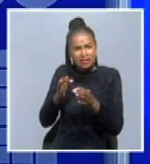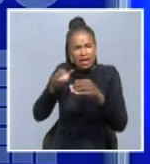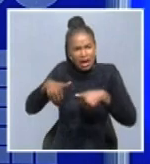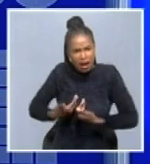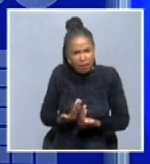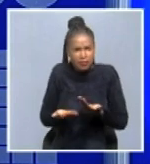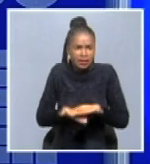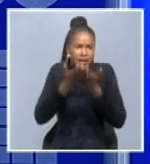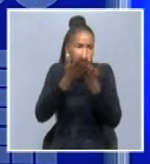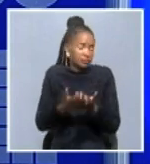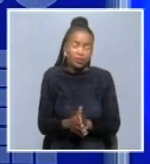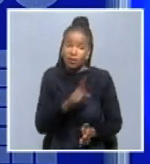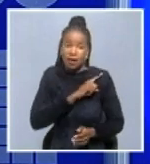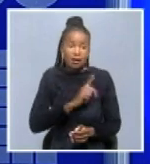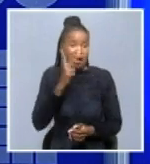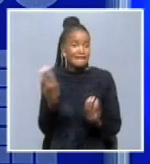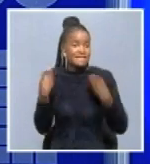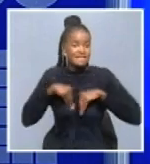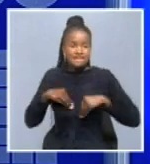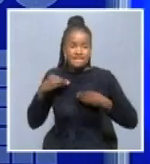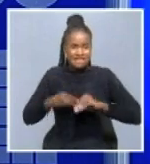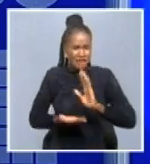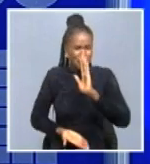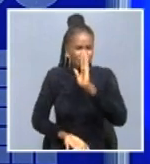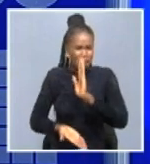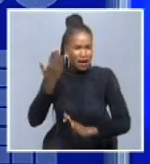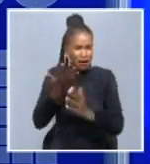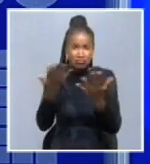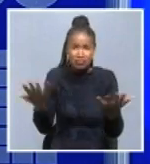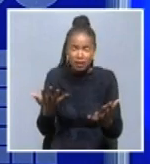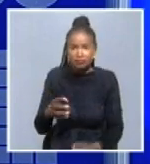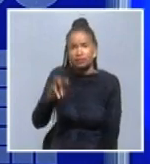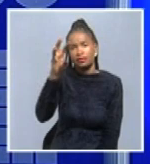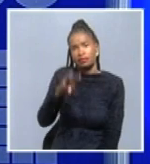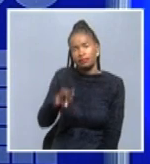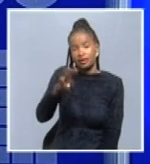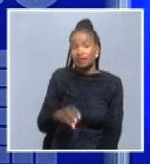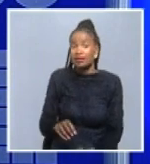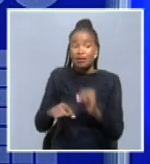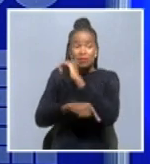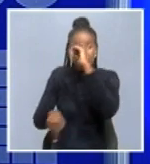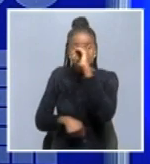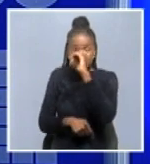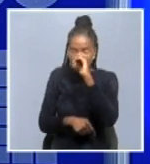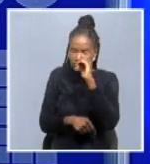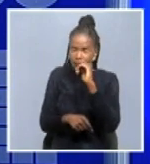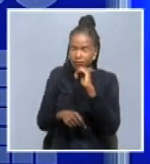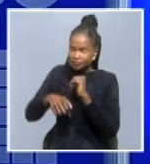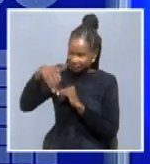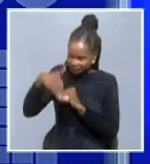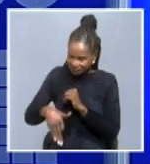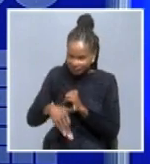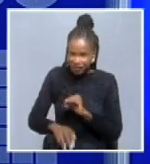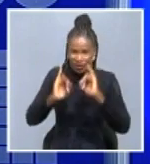rise in COVID-19 cases since Irwango now has become the epicenter of COVID